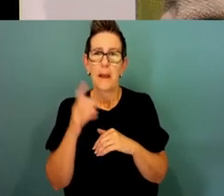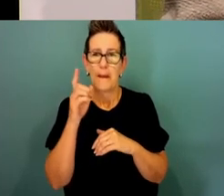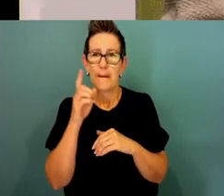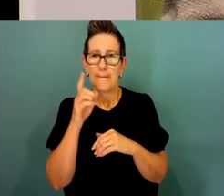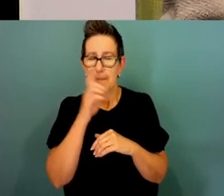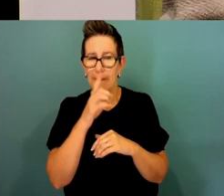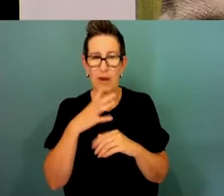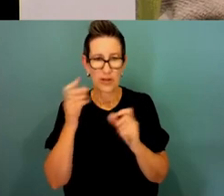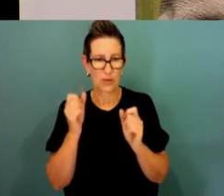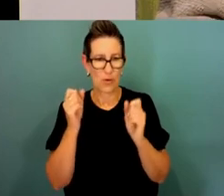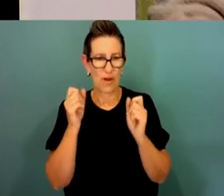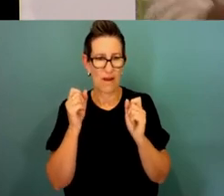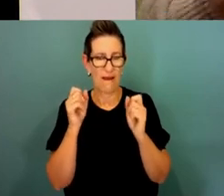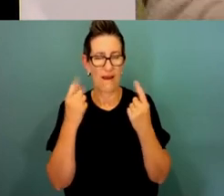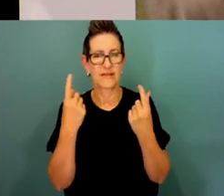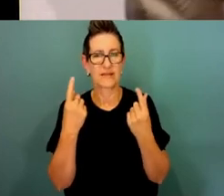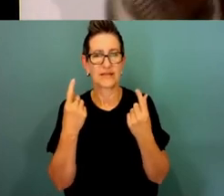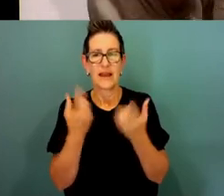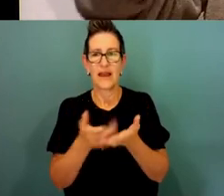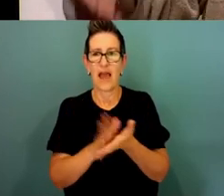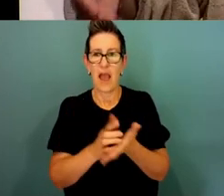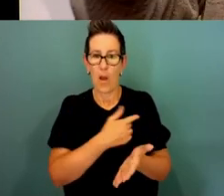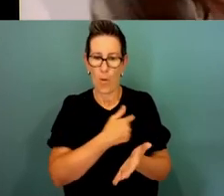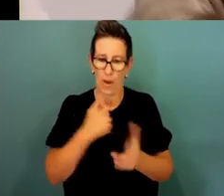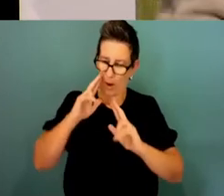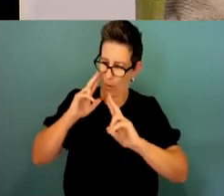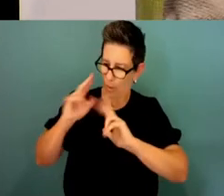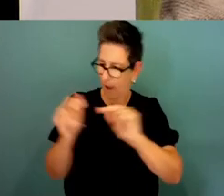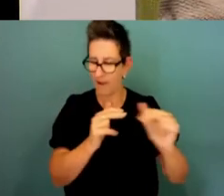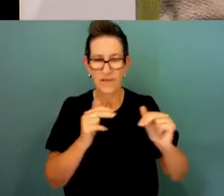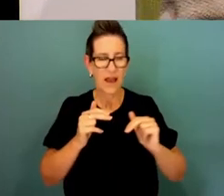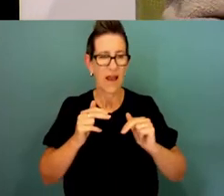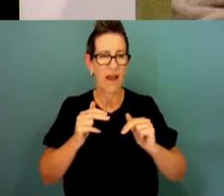are as a people and how we look after our country that we live on.